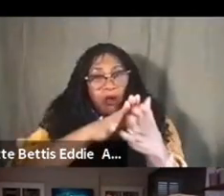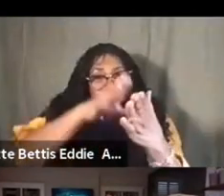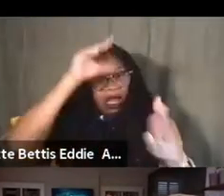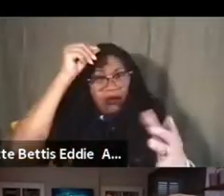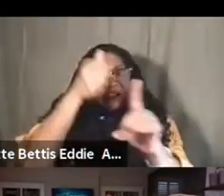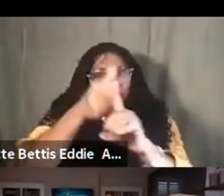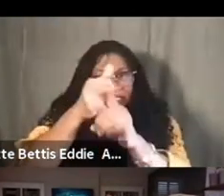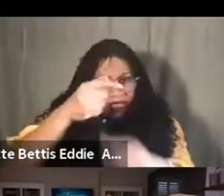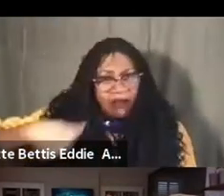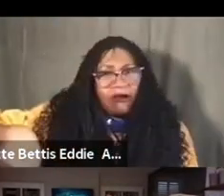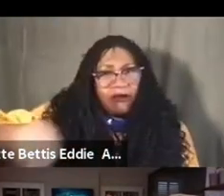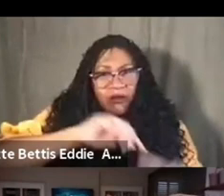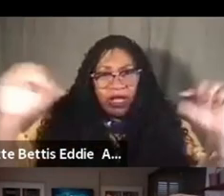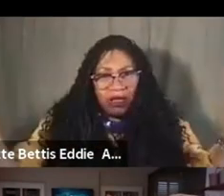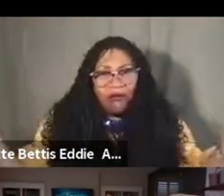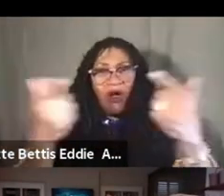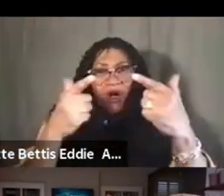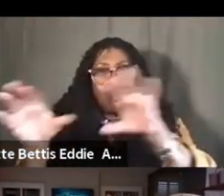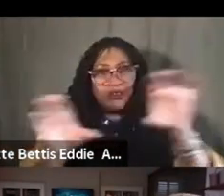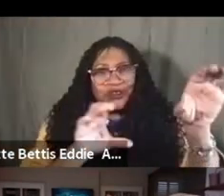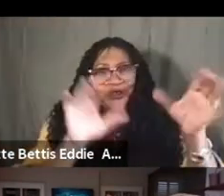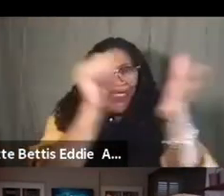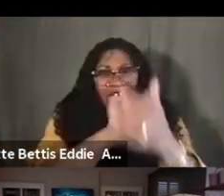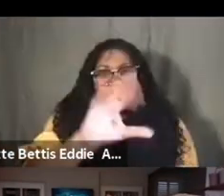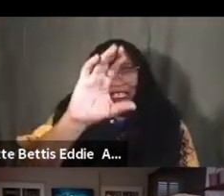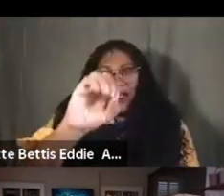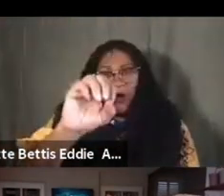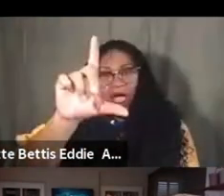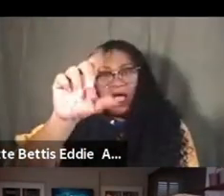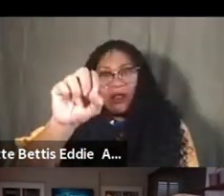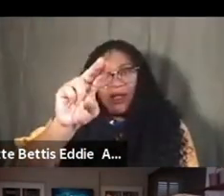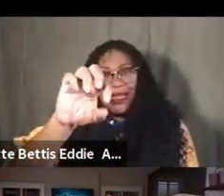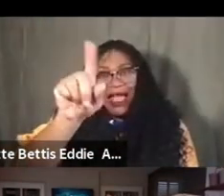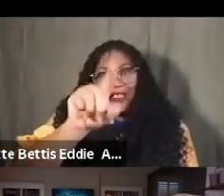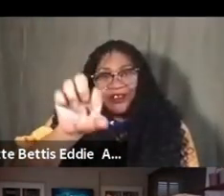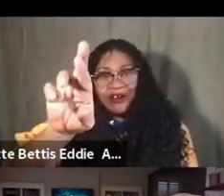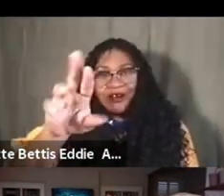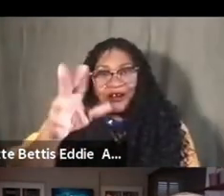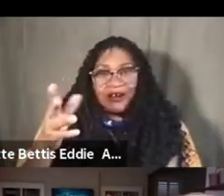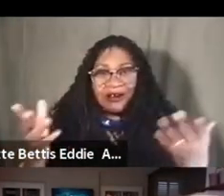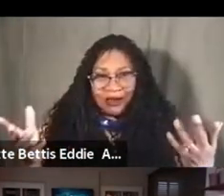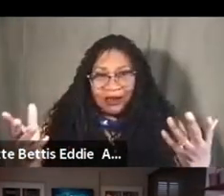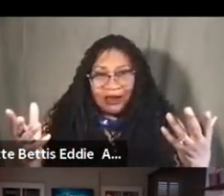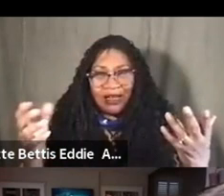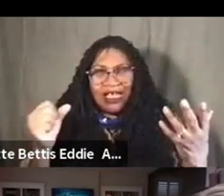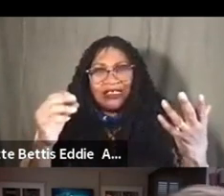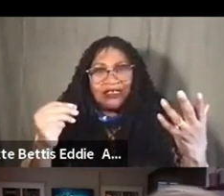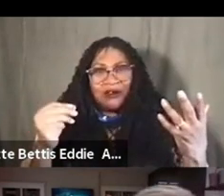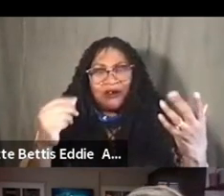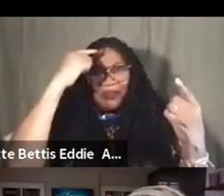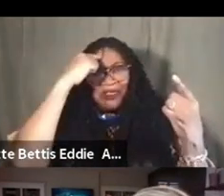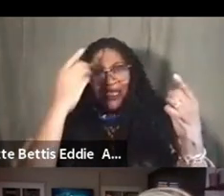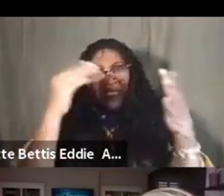through the colonizer, so who do we, and so I'm rethinking that,